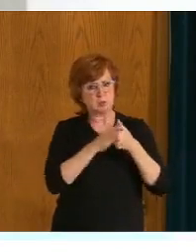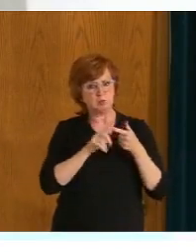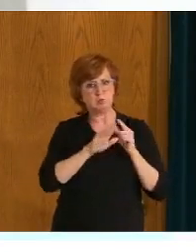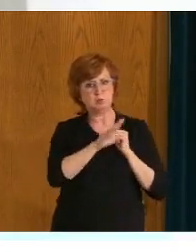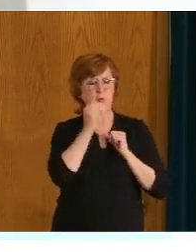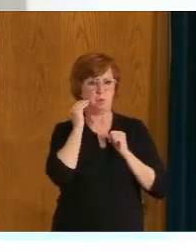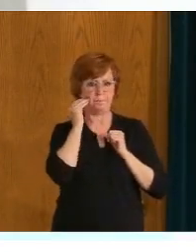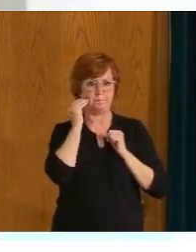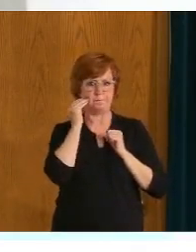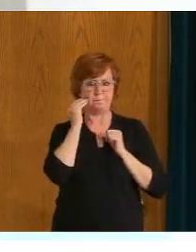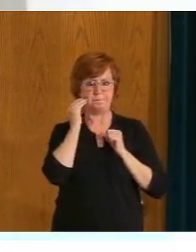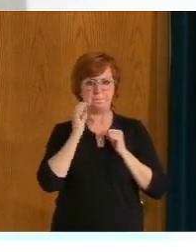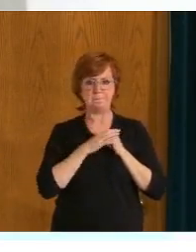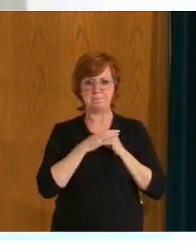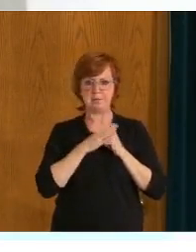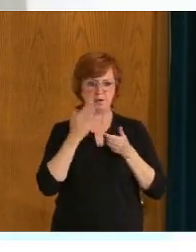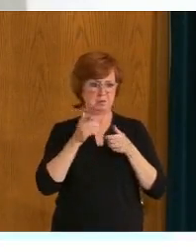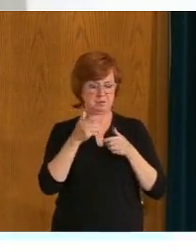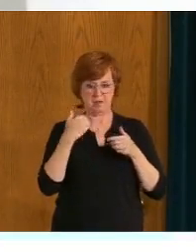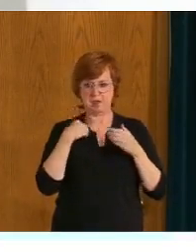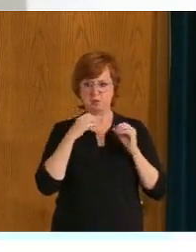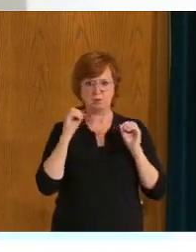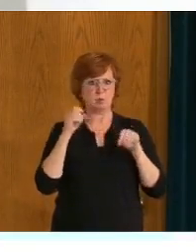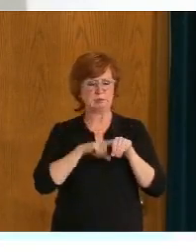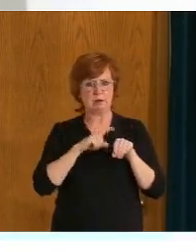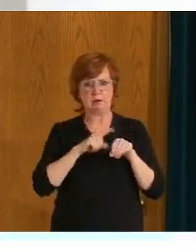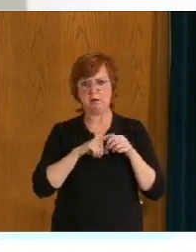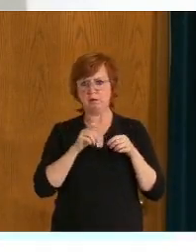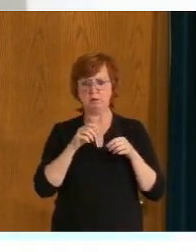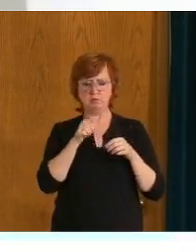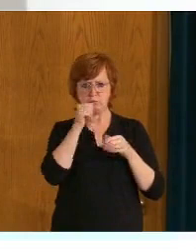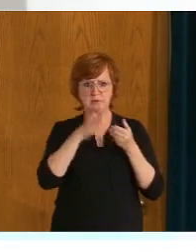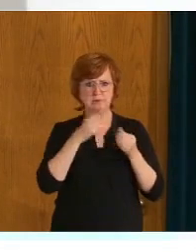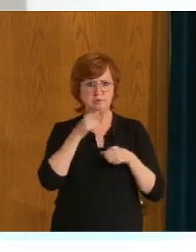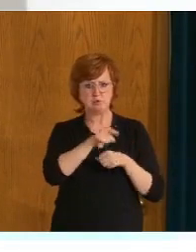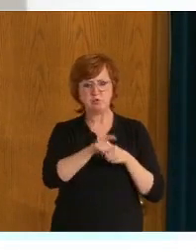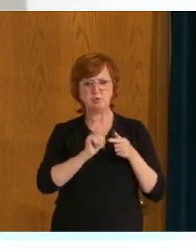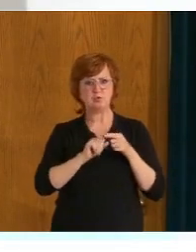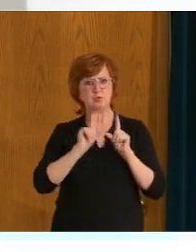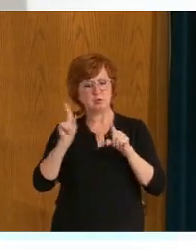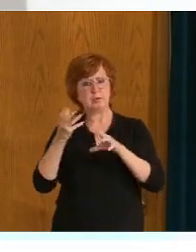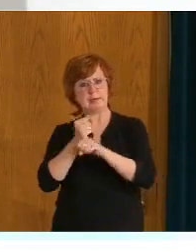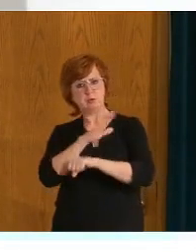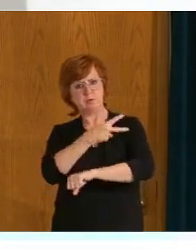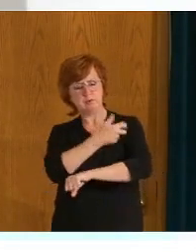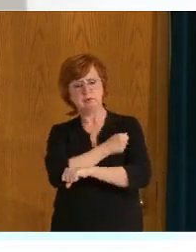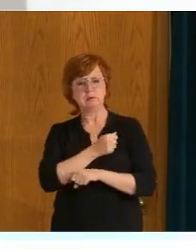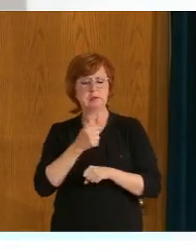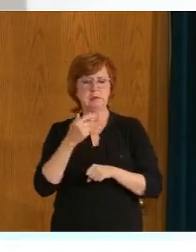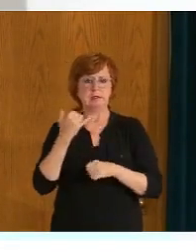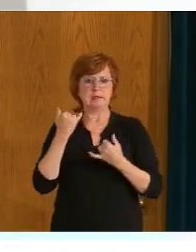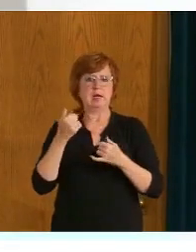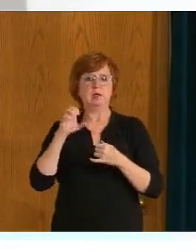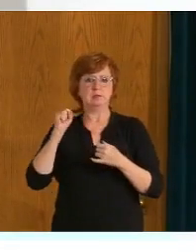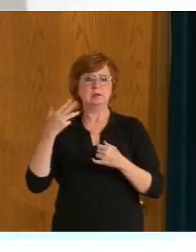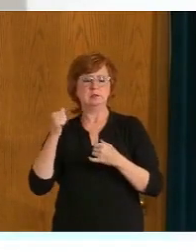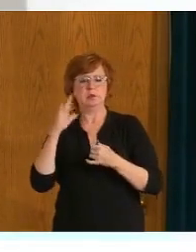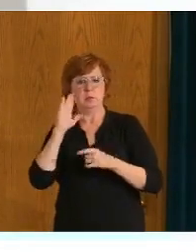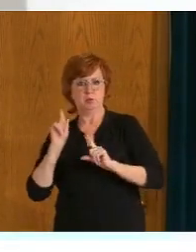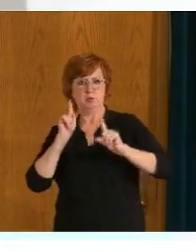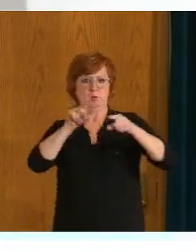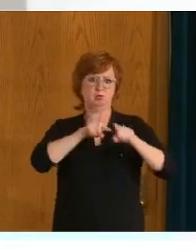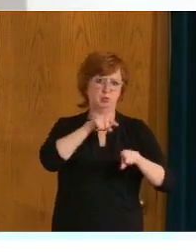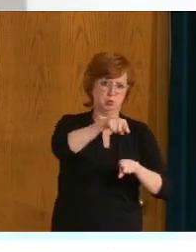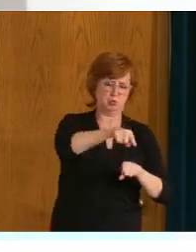of all the opportunities so far. And even when there, when vaccines are brought, we are seeing a